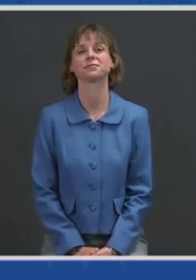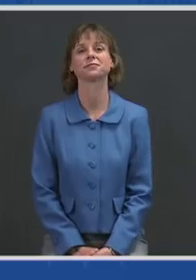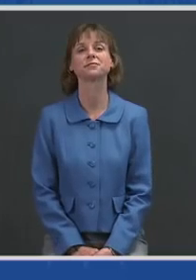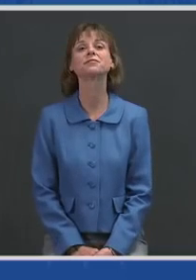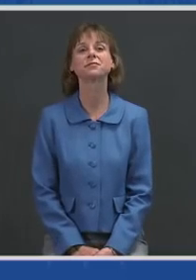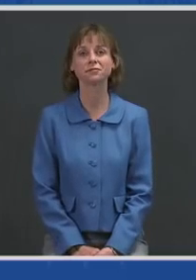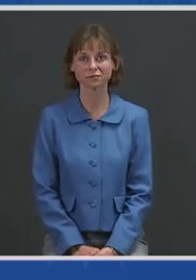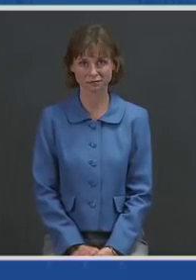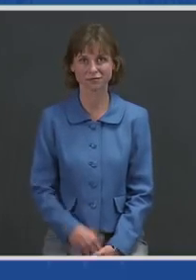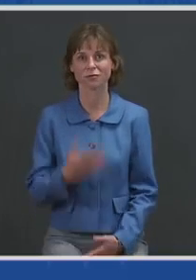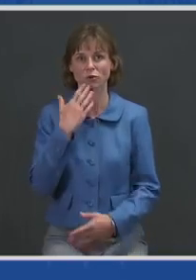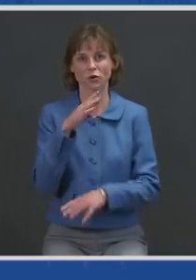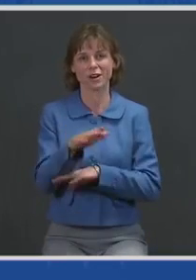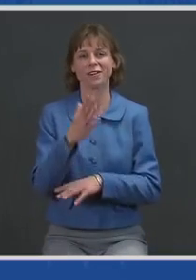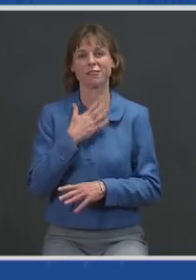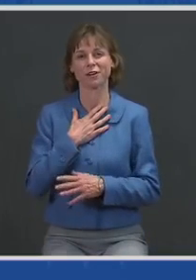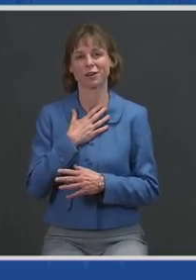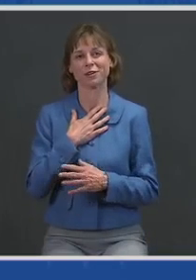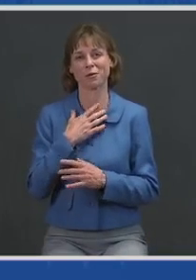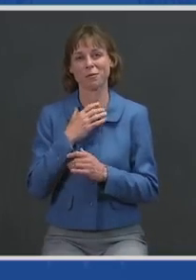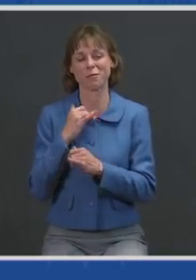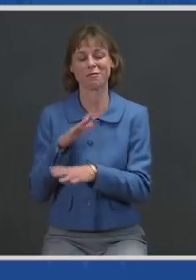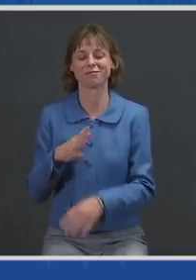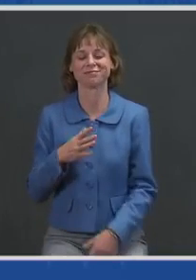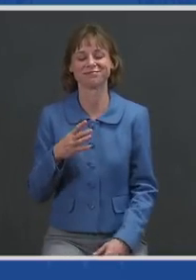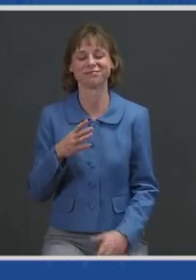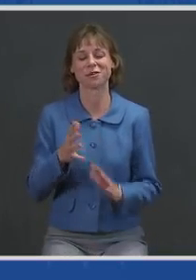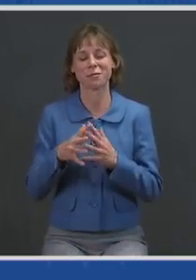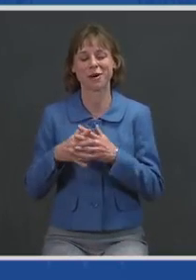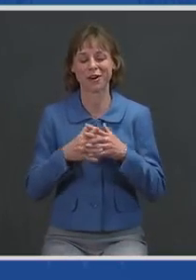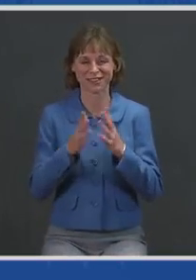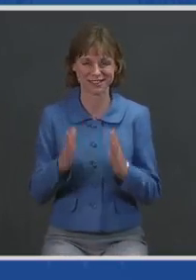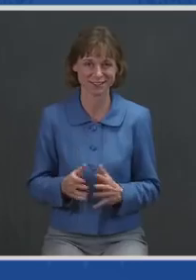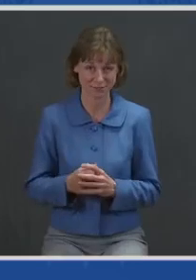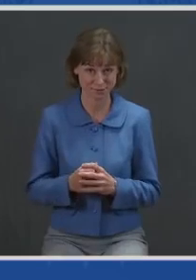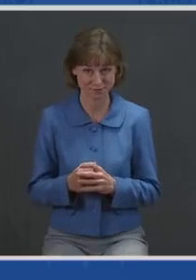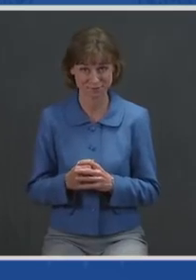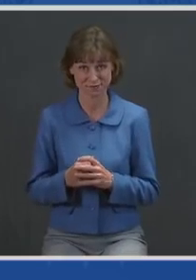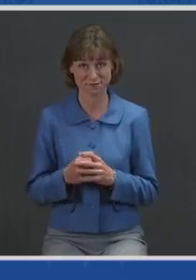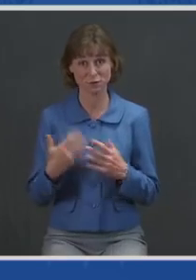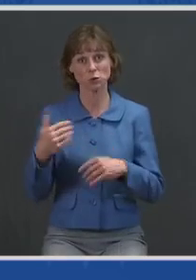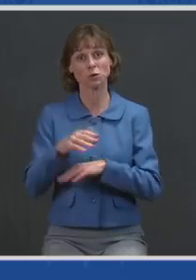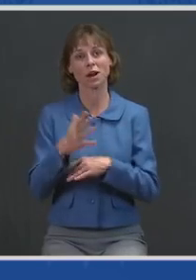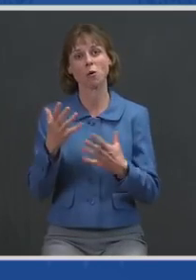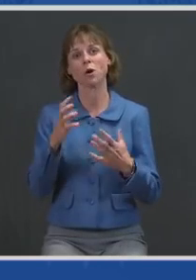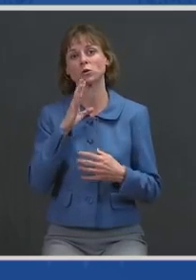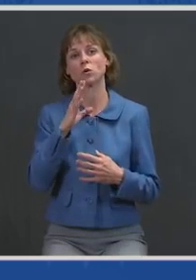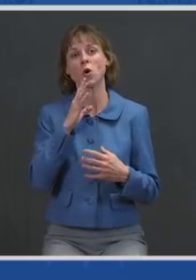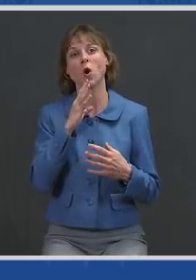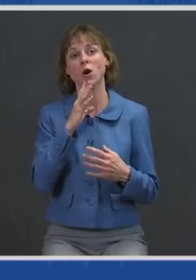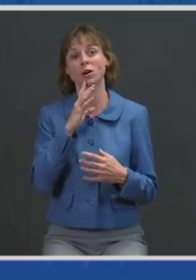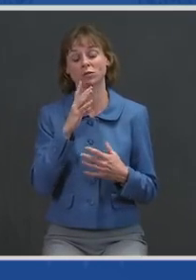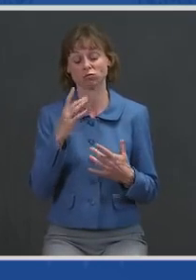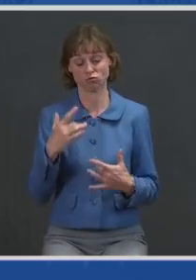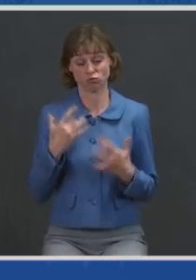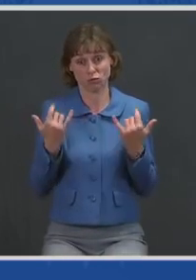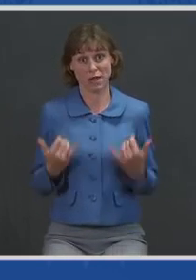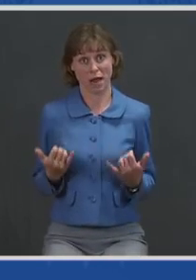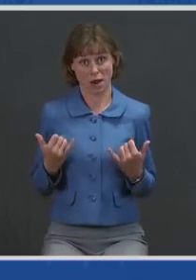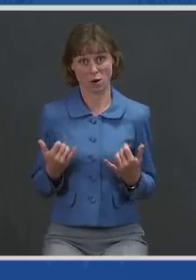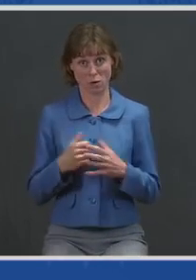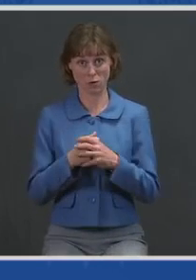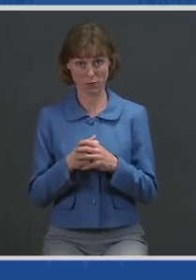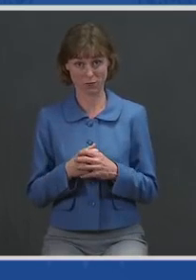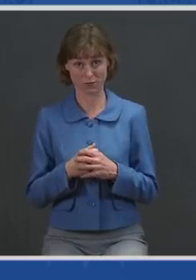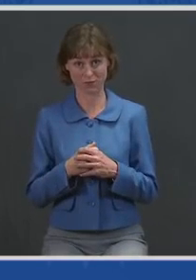Good evening, fellow Americans. Tonight, I'd like to talk to you about where we are. As we mark one